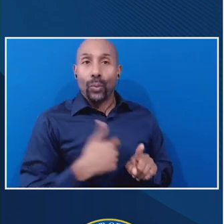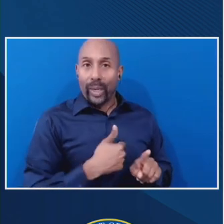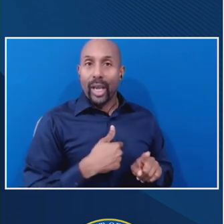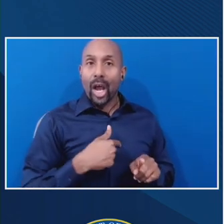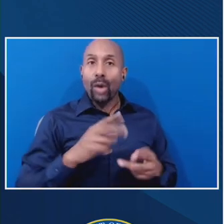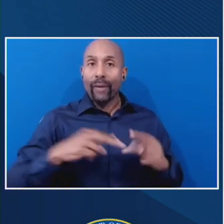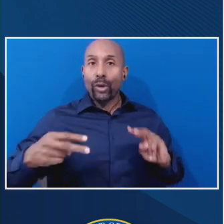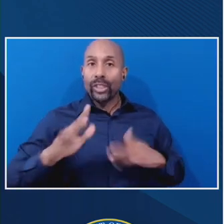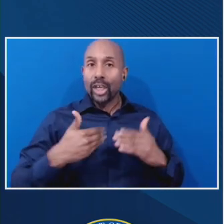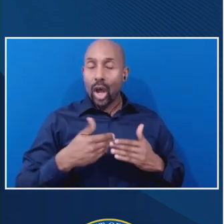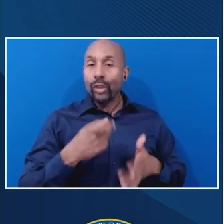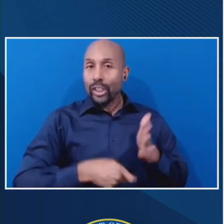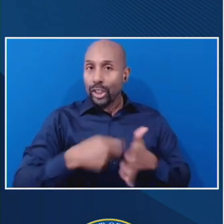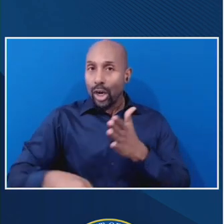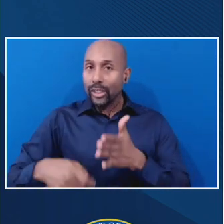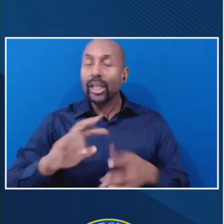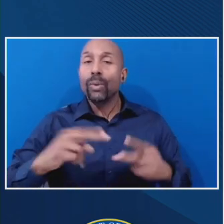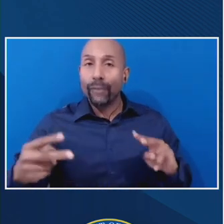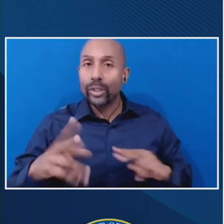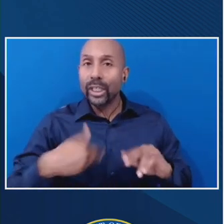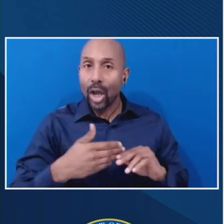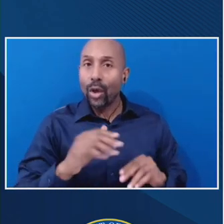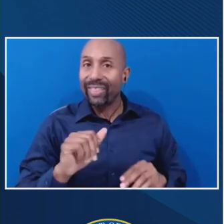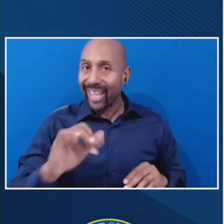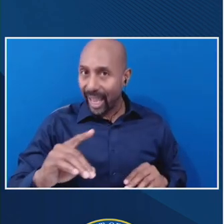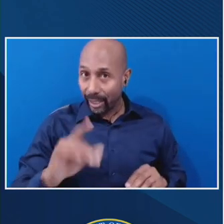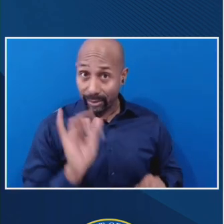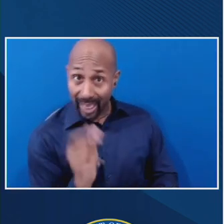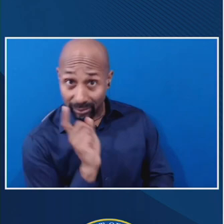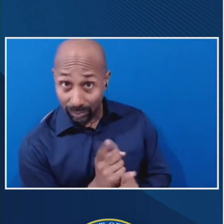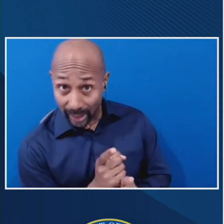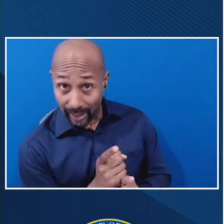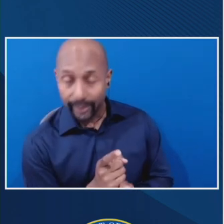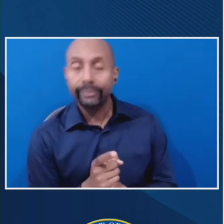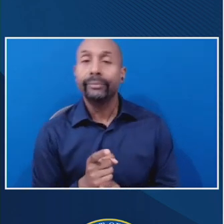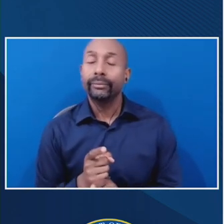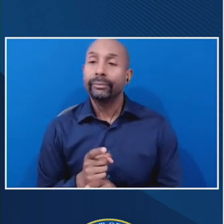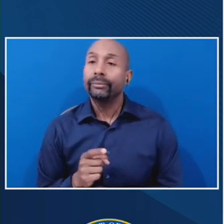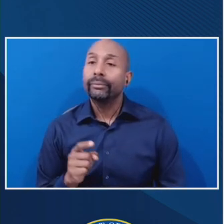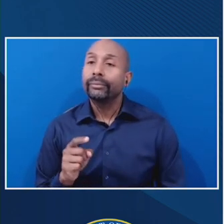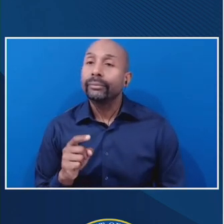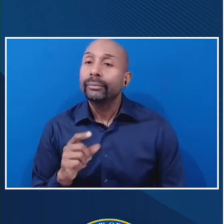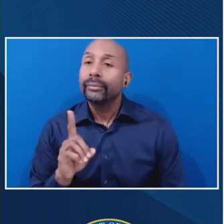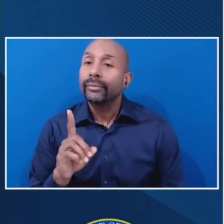charges, reversing all the aid. Am I correct in saying that? That's correct. Thank you.